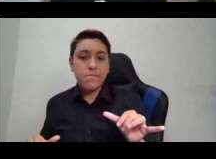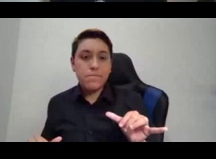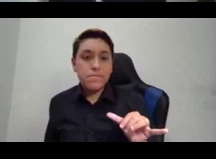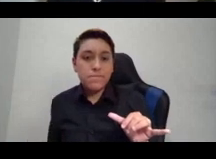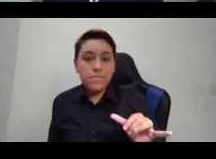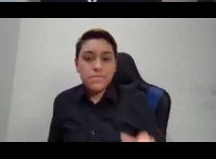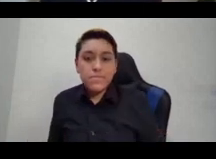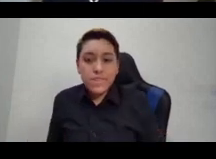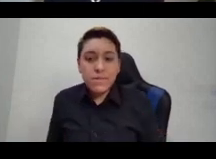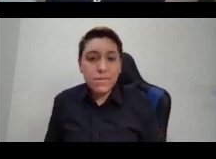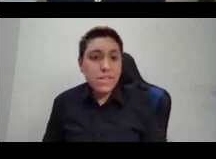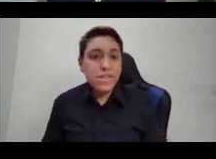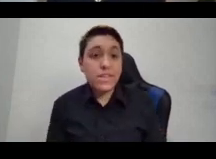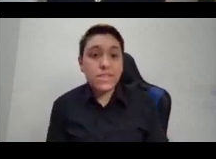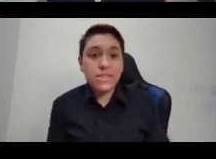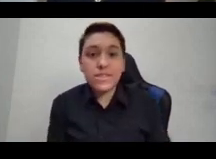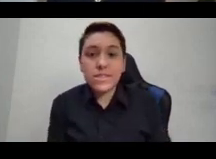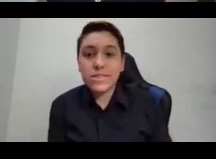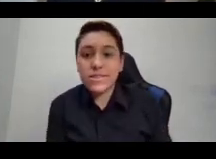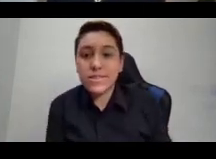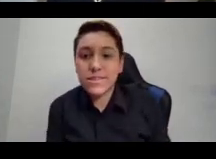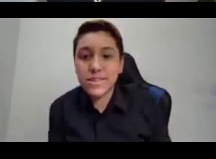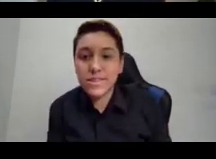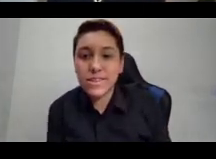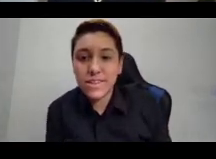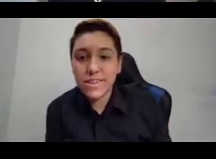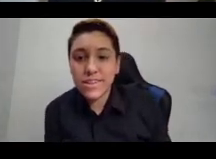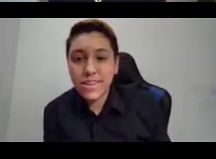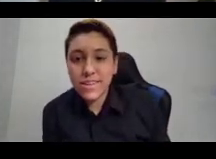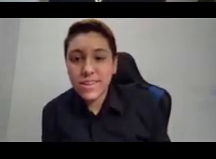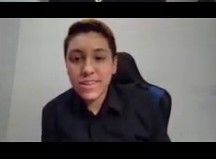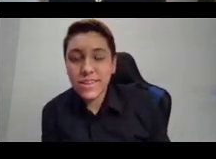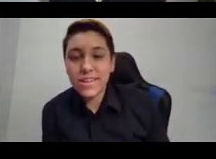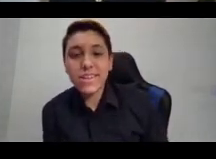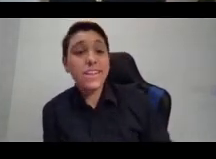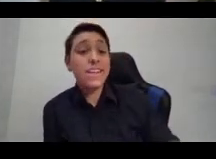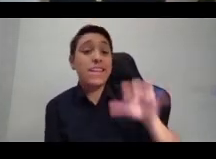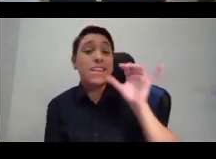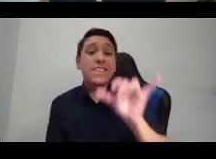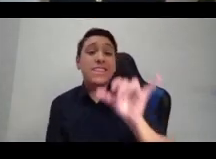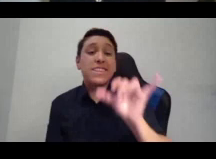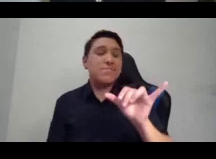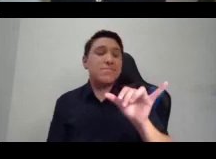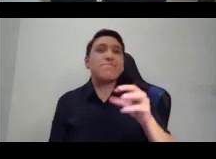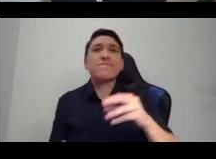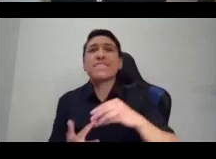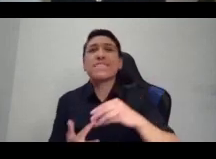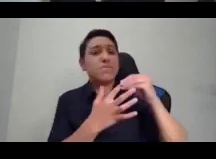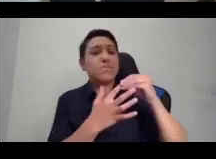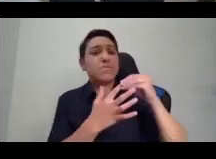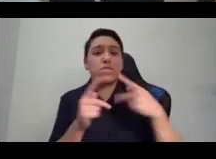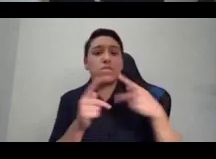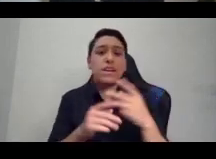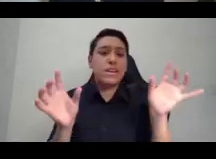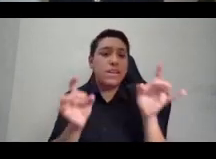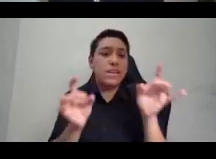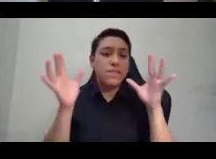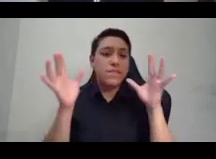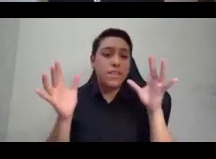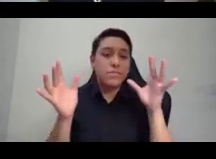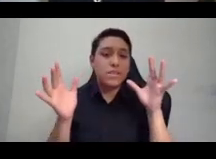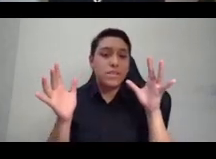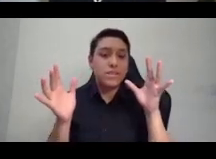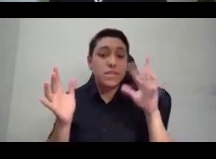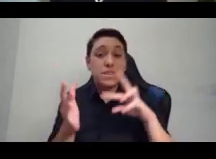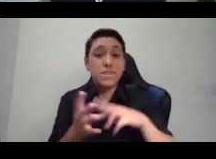That is a special kind of violence considering that intersex people are as old as the